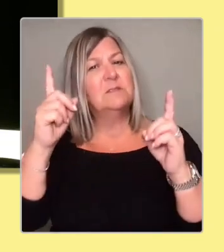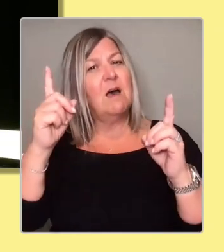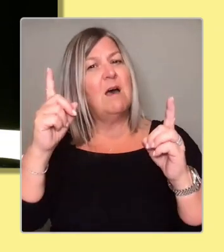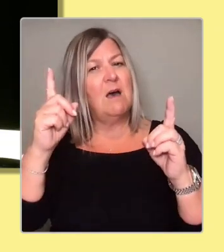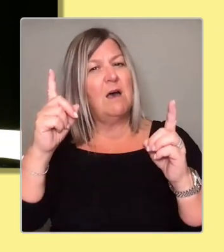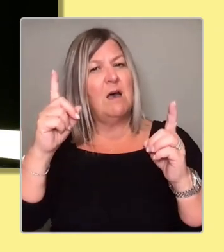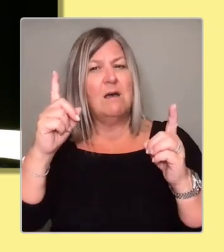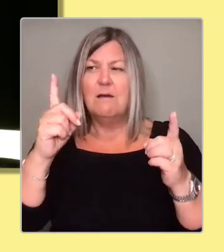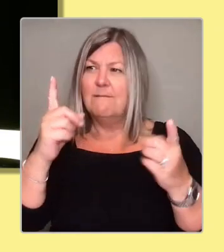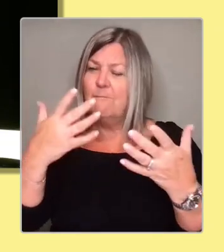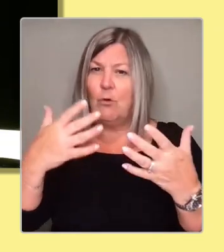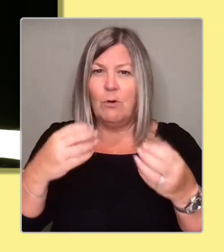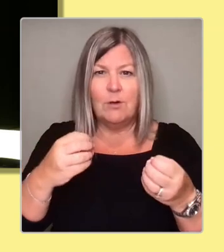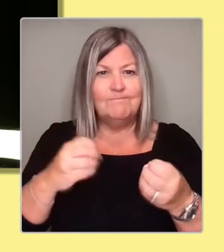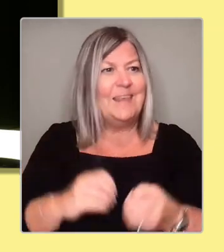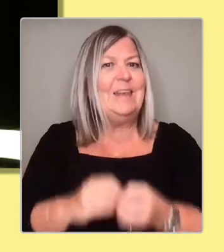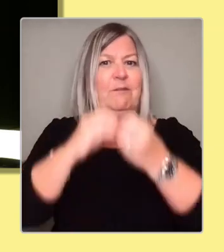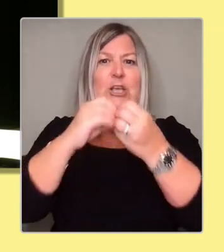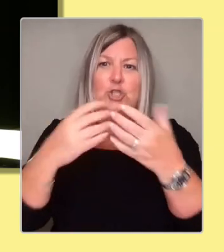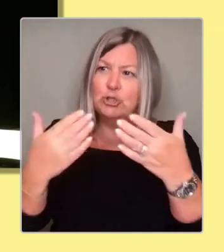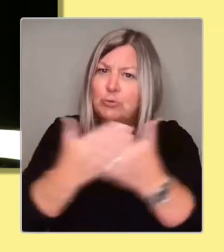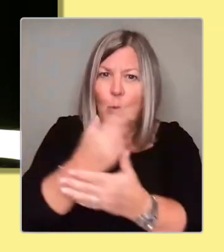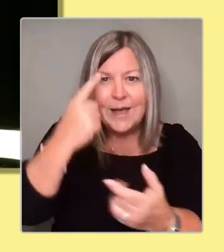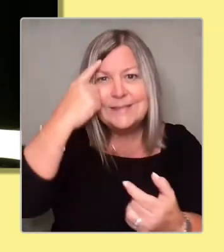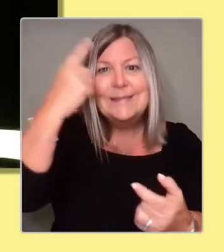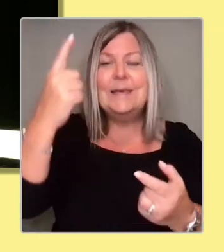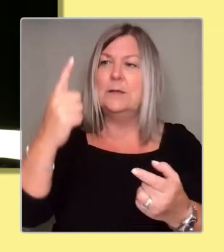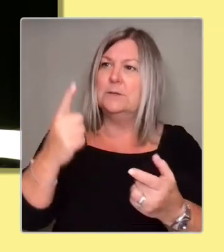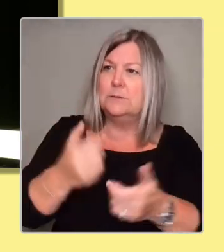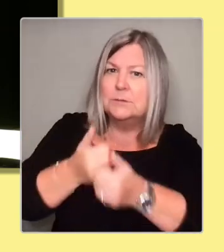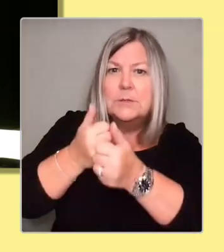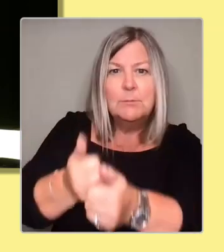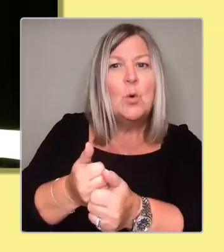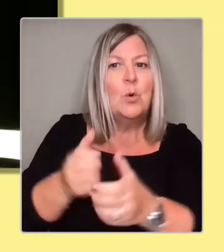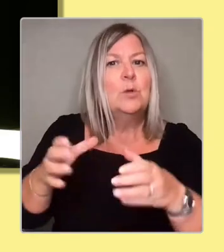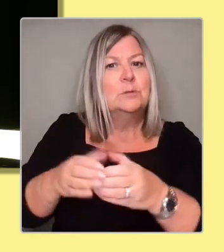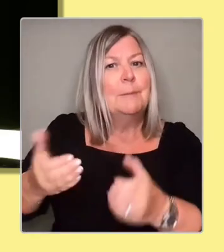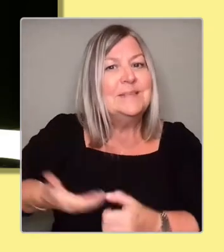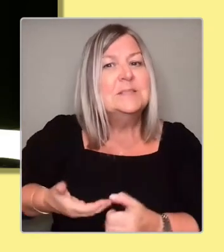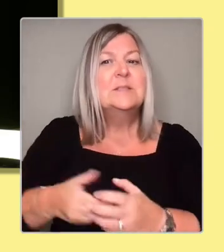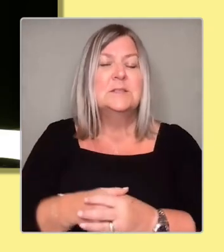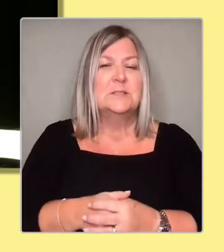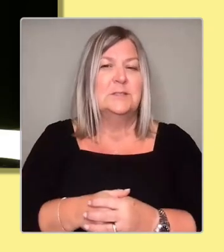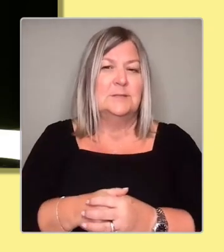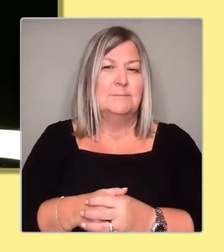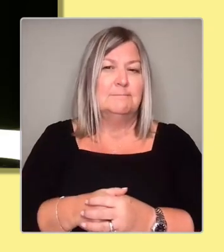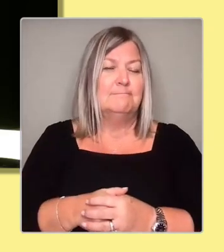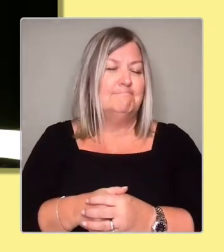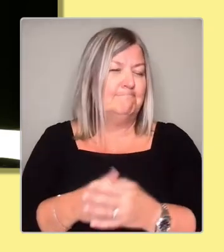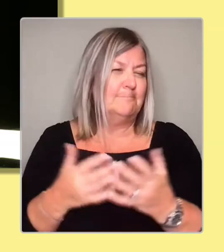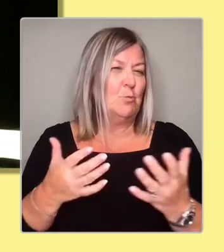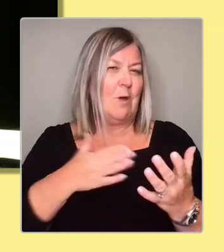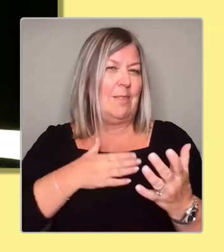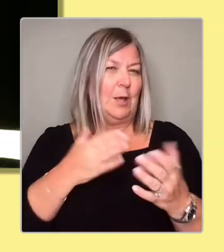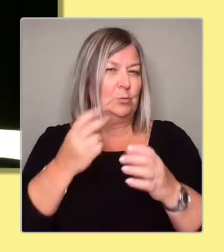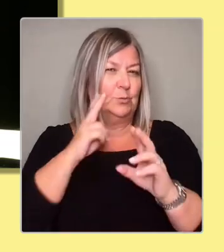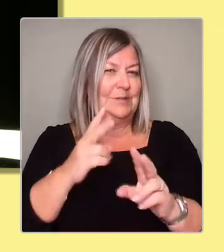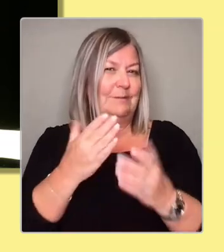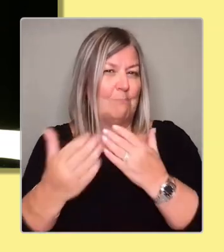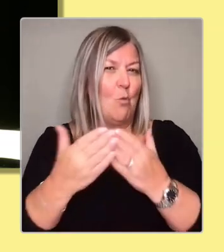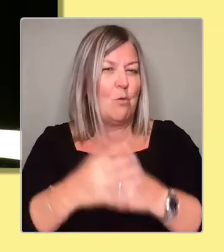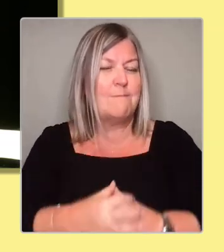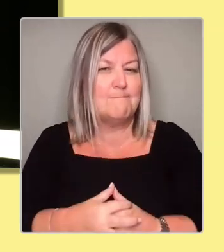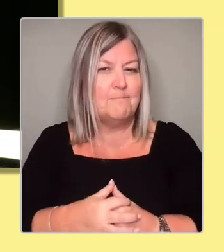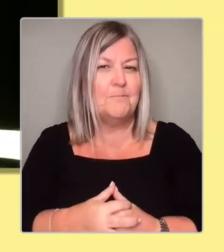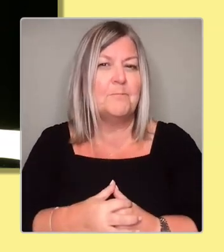small businesses. think there's a lot we could do and I can get into the detail of that, but ultimately our small businesses in particular